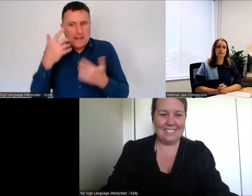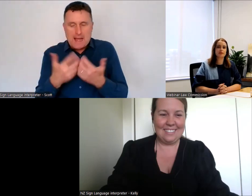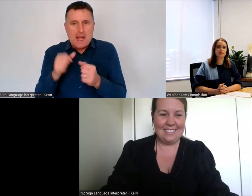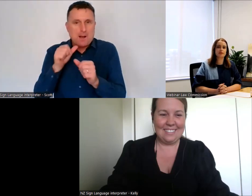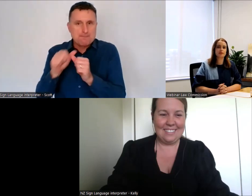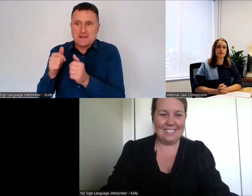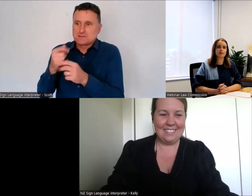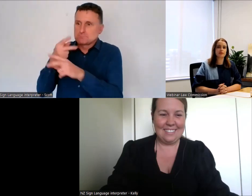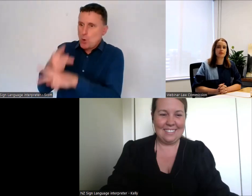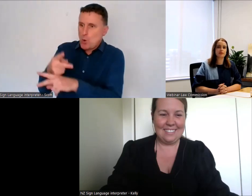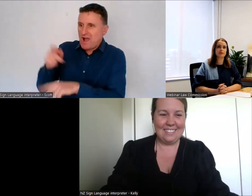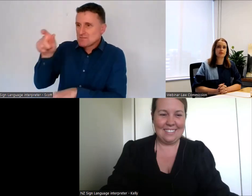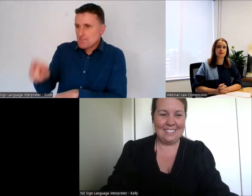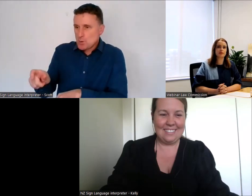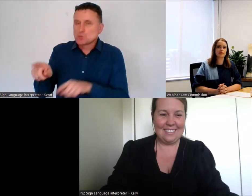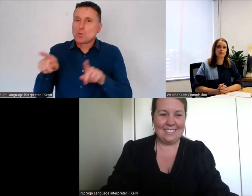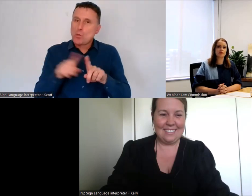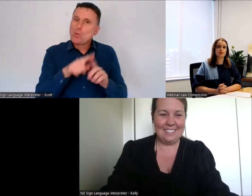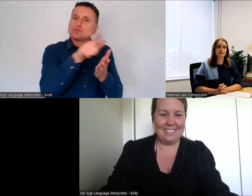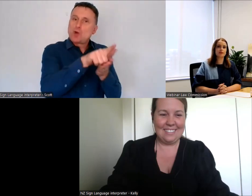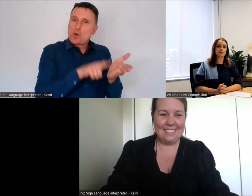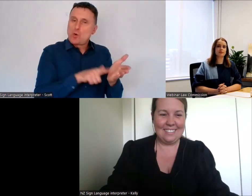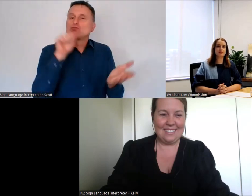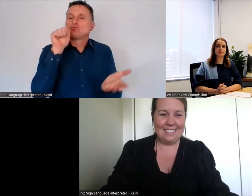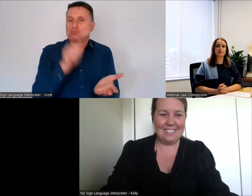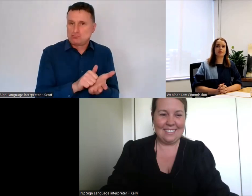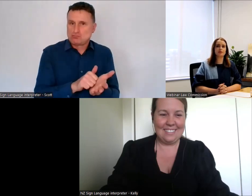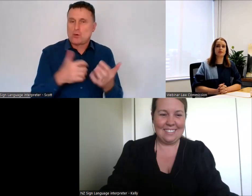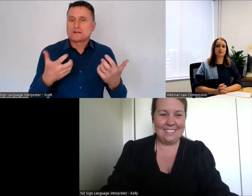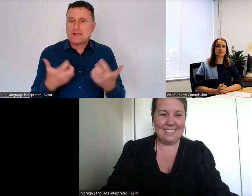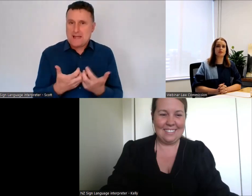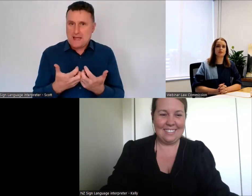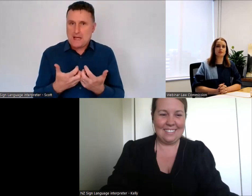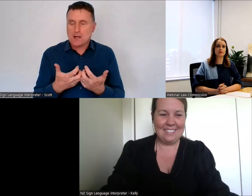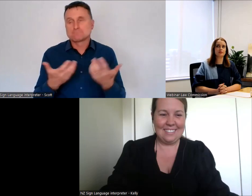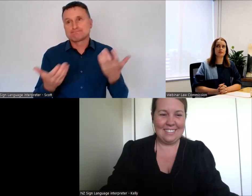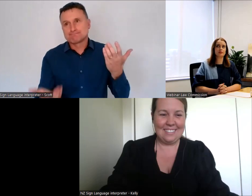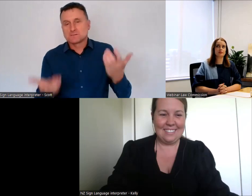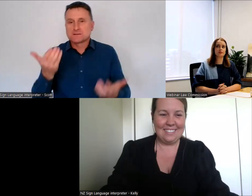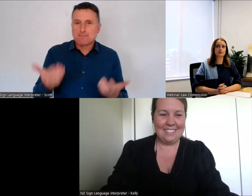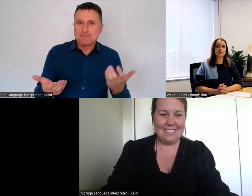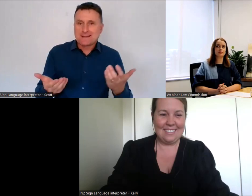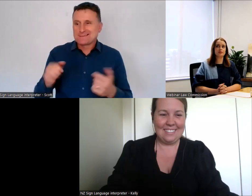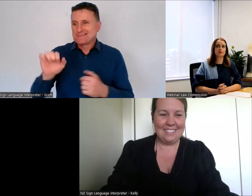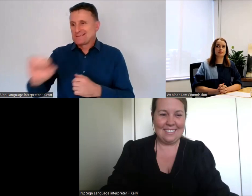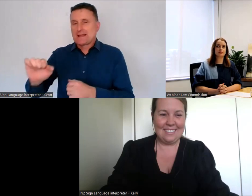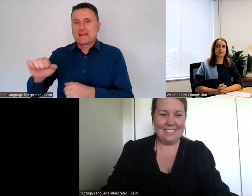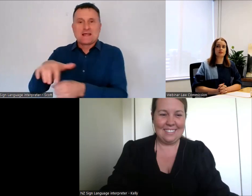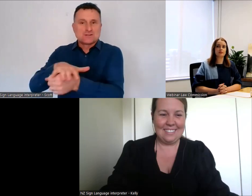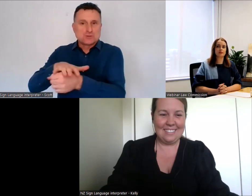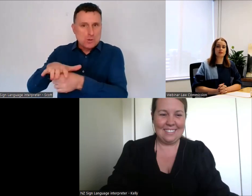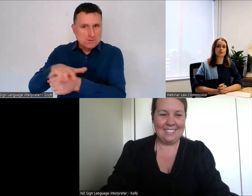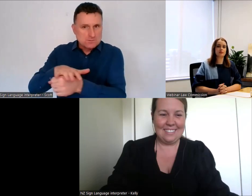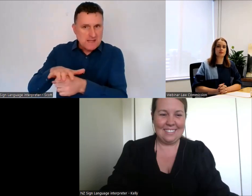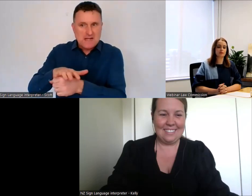in all myriad of circumstances in which people with affected decision making